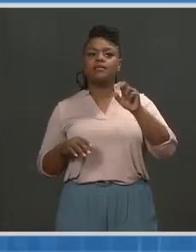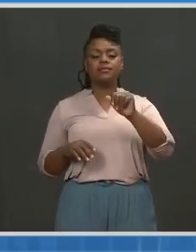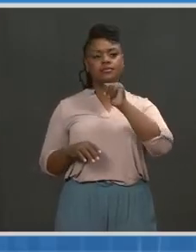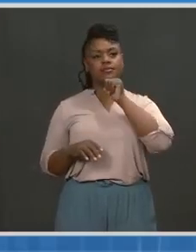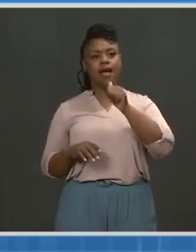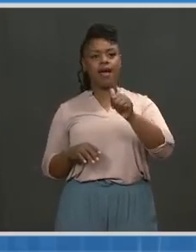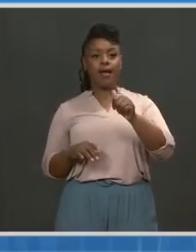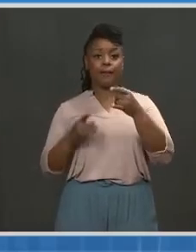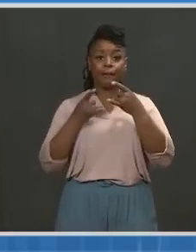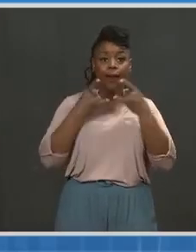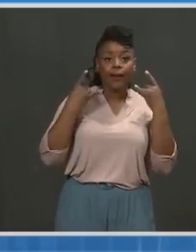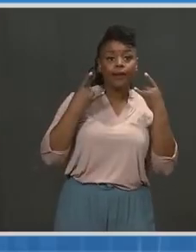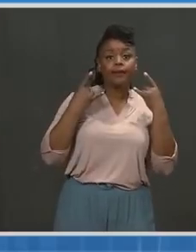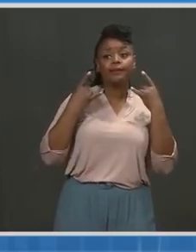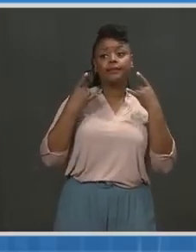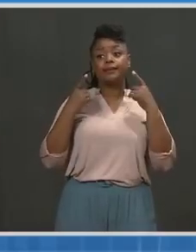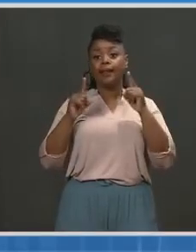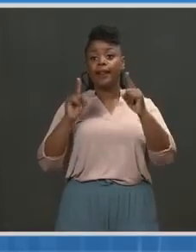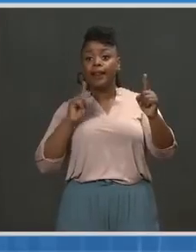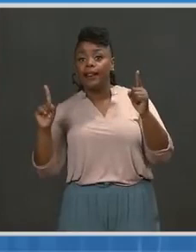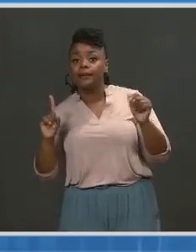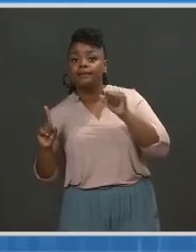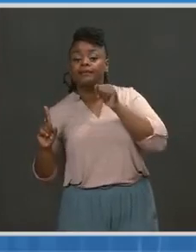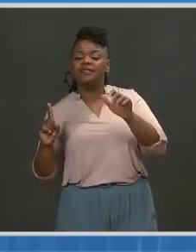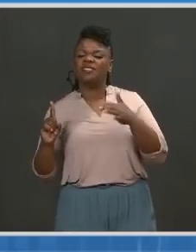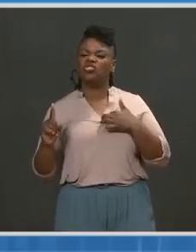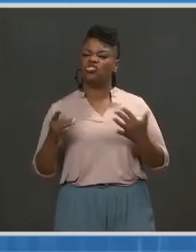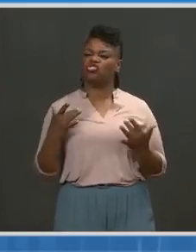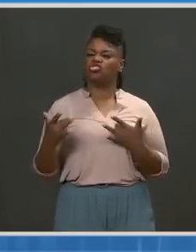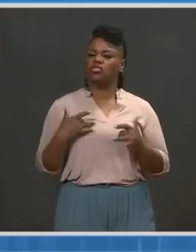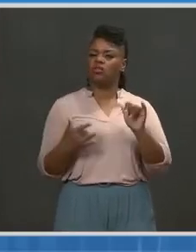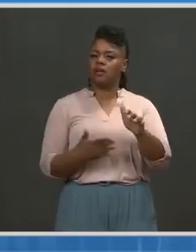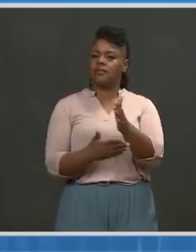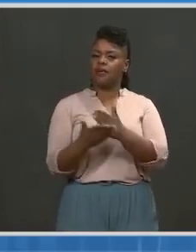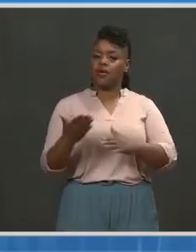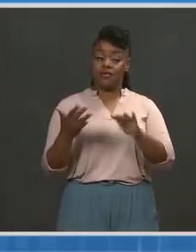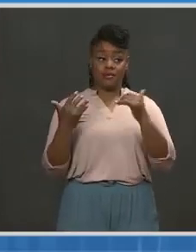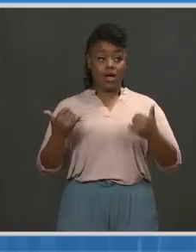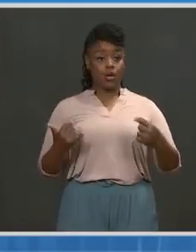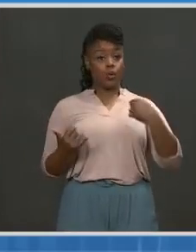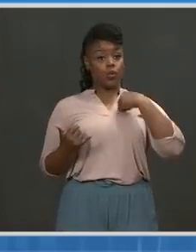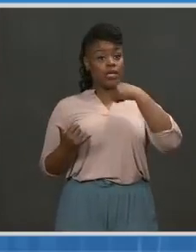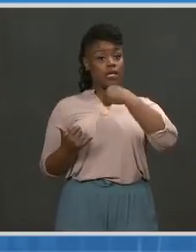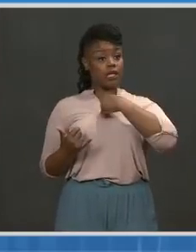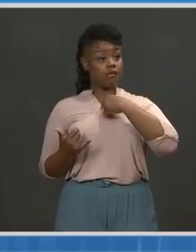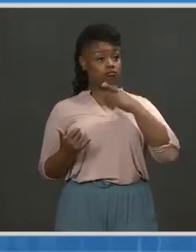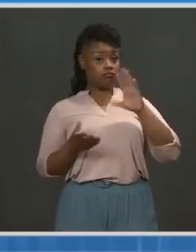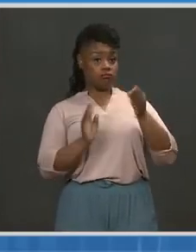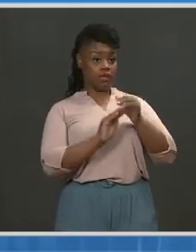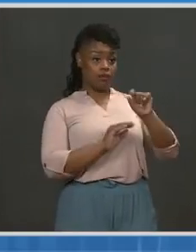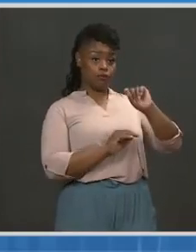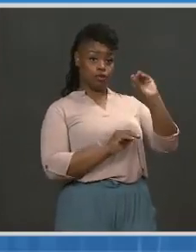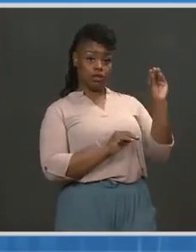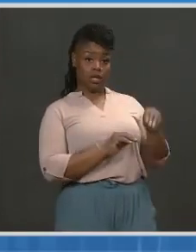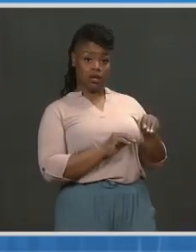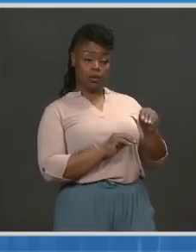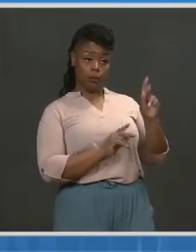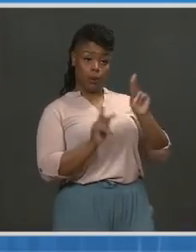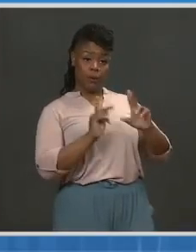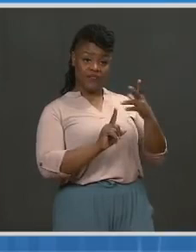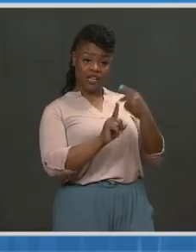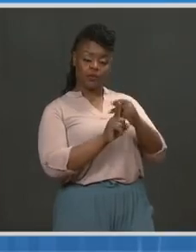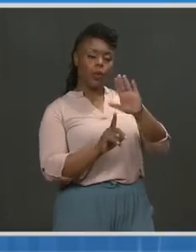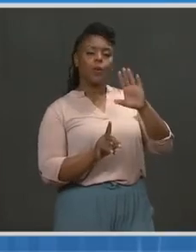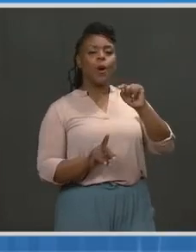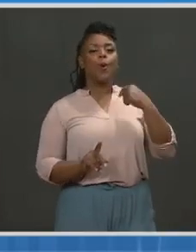implement prevention strategies while we get fully scaled up. We're at 13%. We need to be much higher